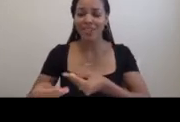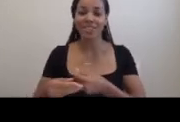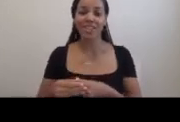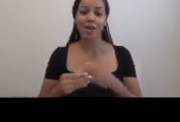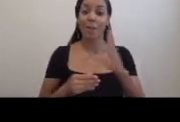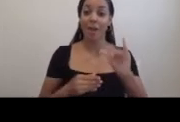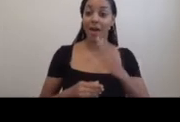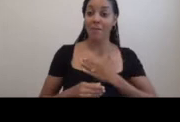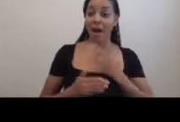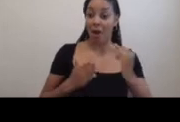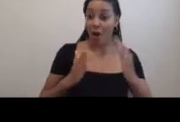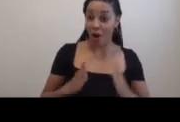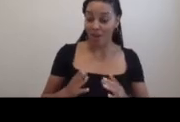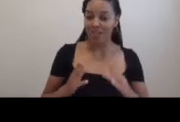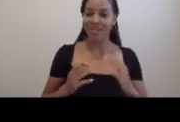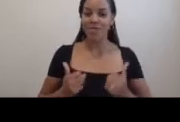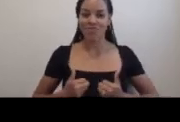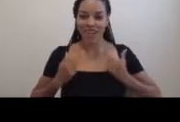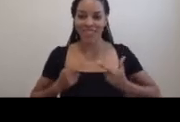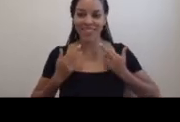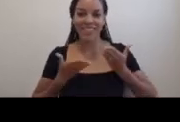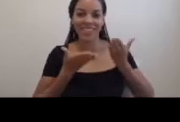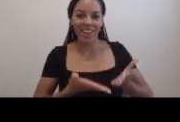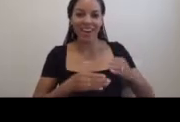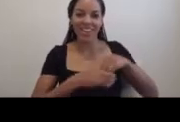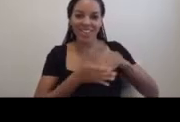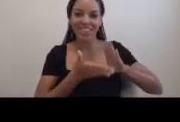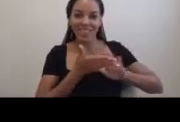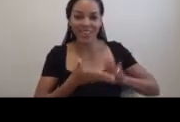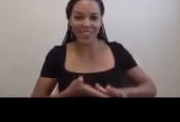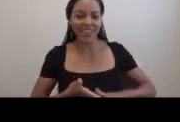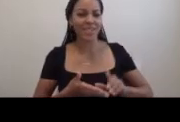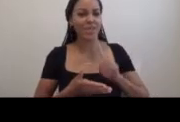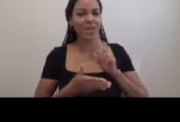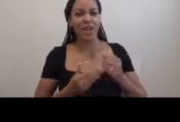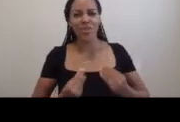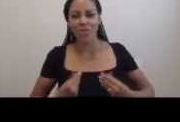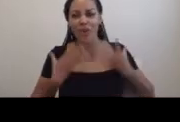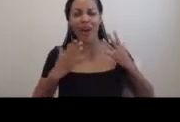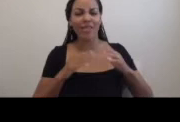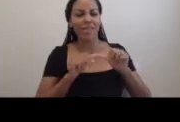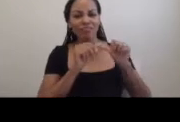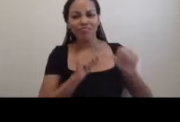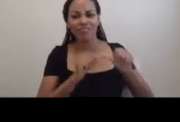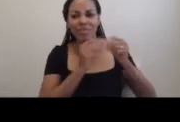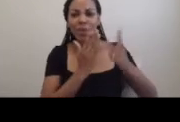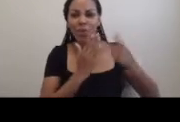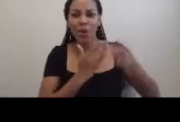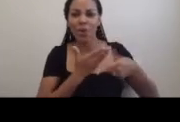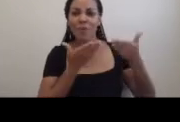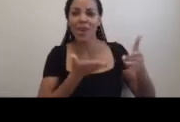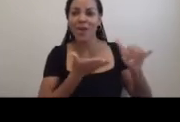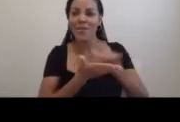in sanitation. It is a thriving, ongoing program in New York City,